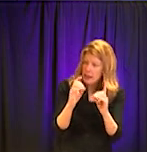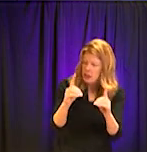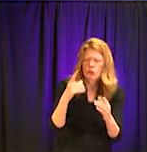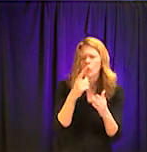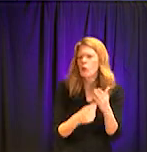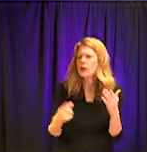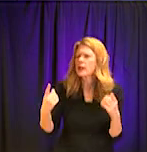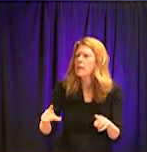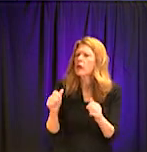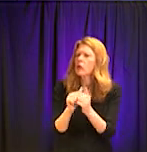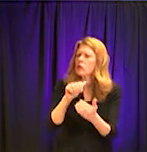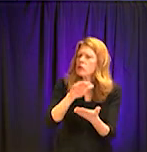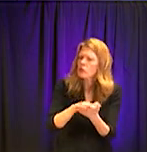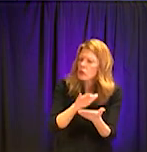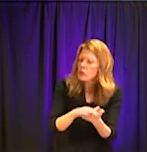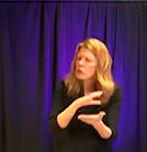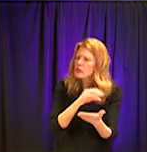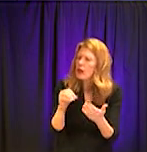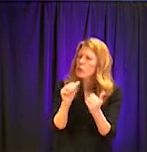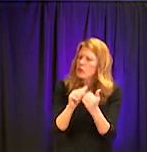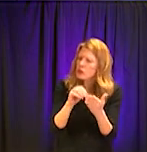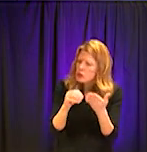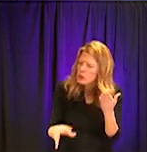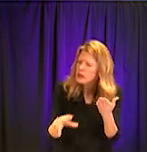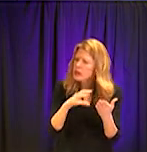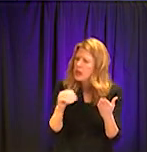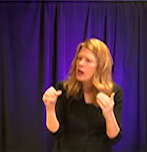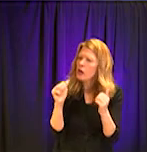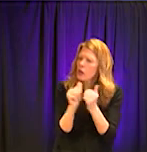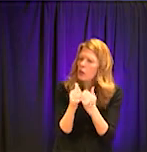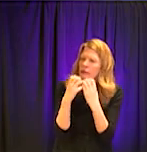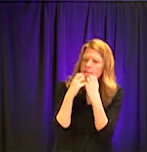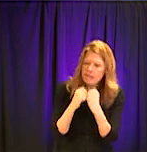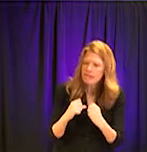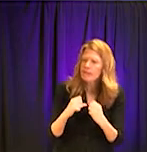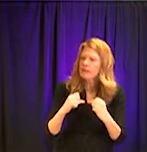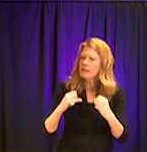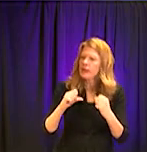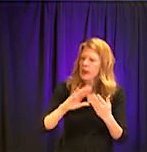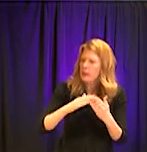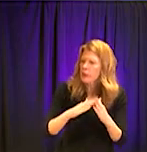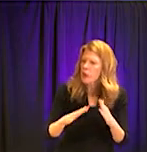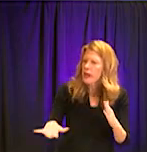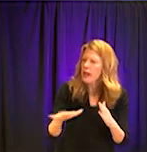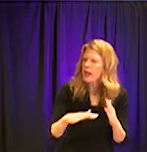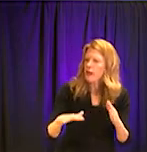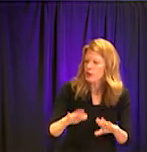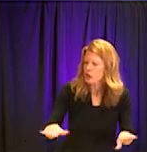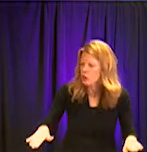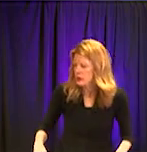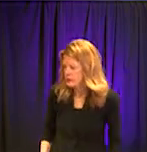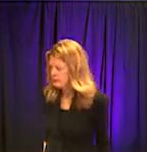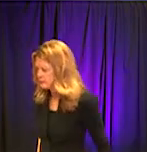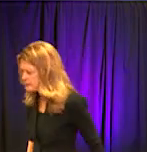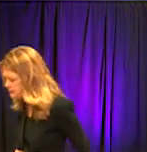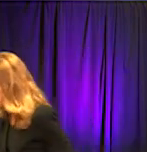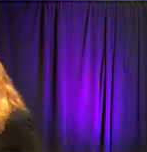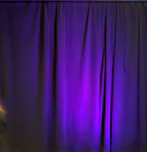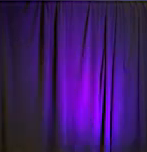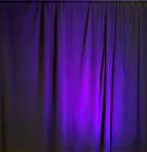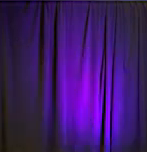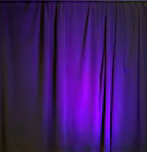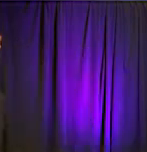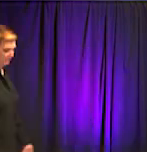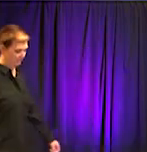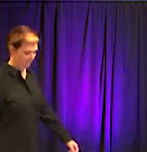happening with our schools and our dear children. And thank you, Ms. Woods. CEO Thurman, I